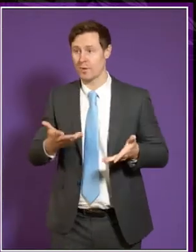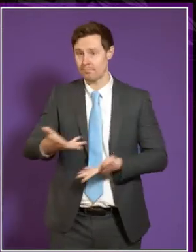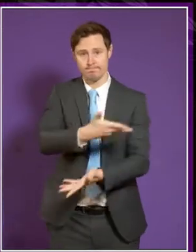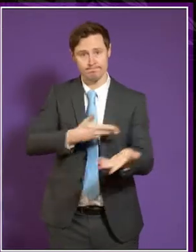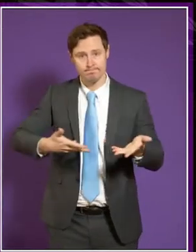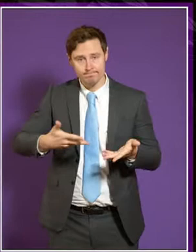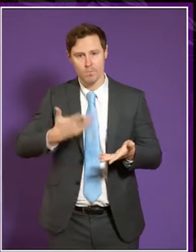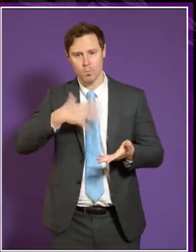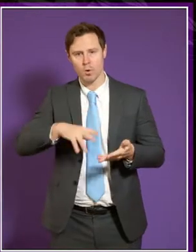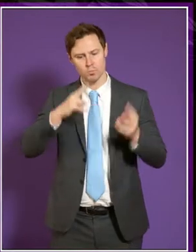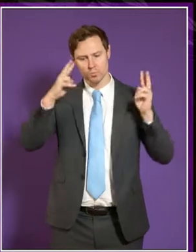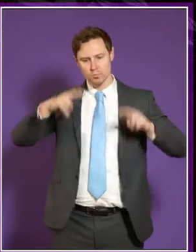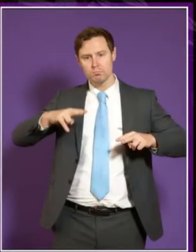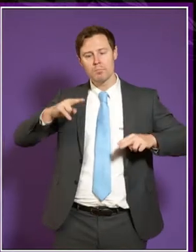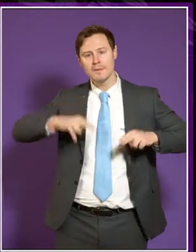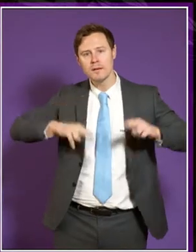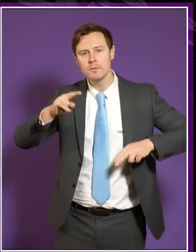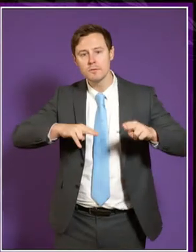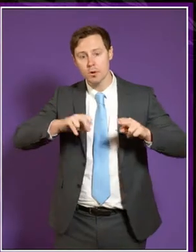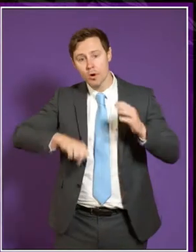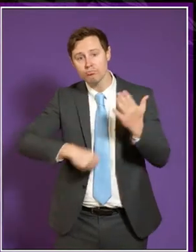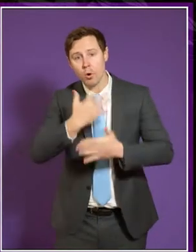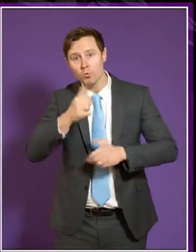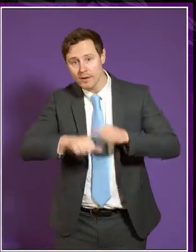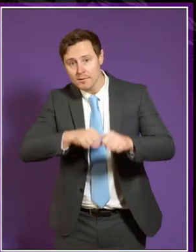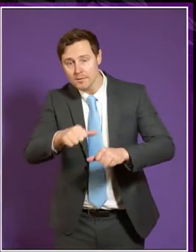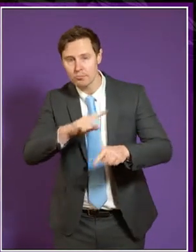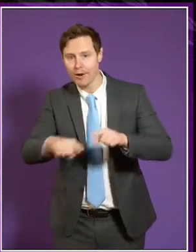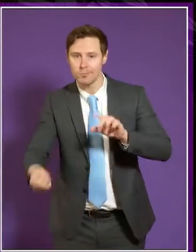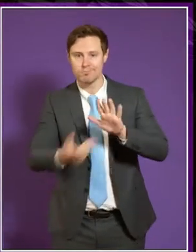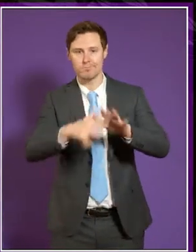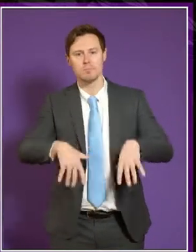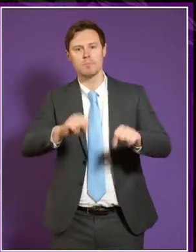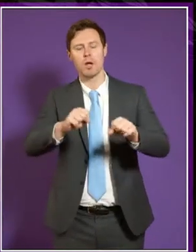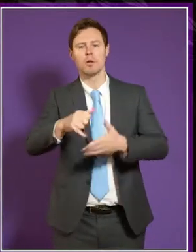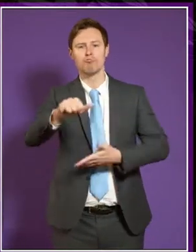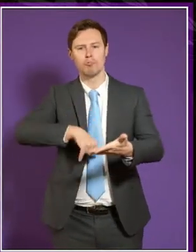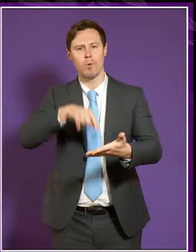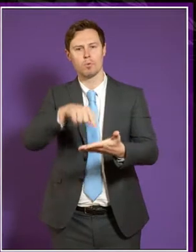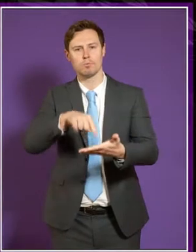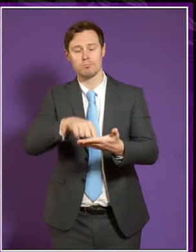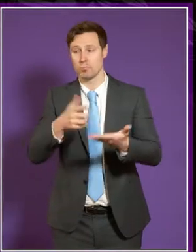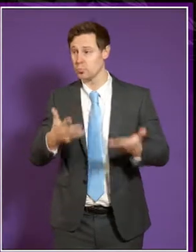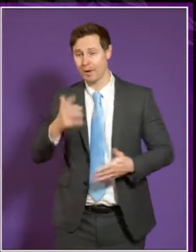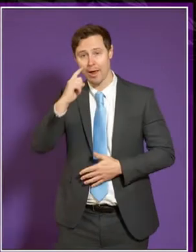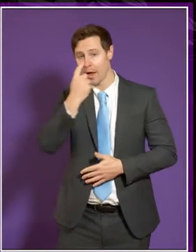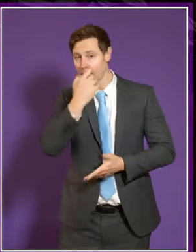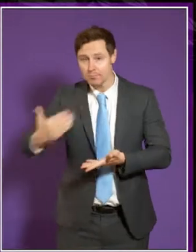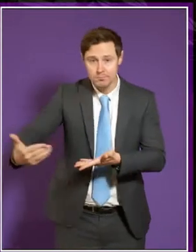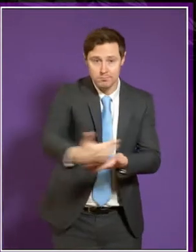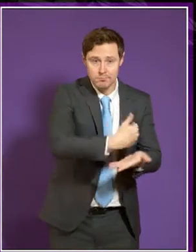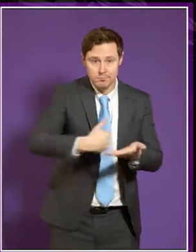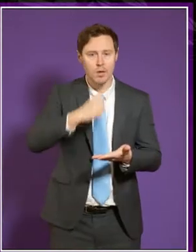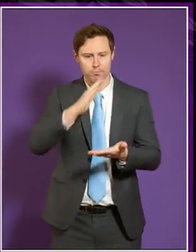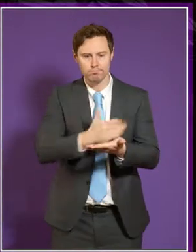session is to assess progress being made in implementing that report. The evidence session today will therefore have BSL